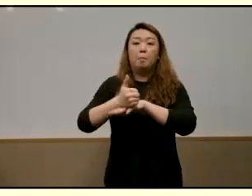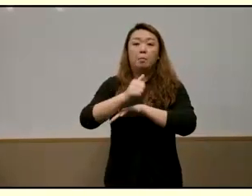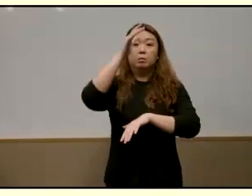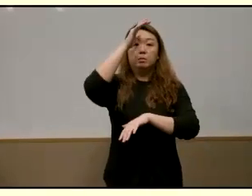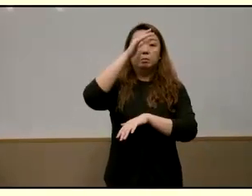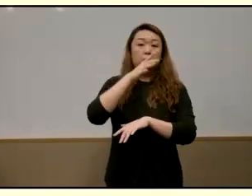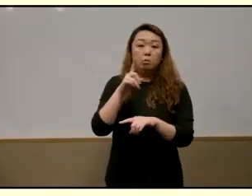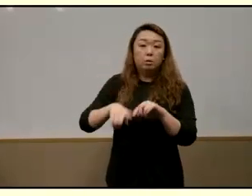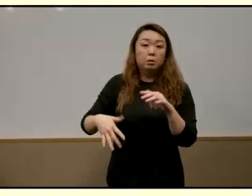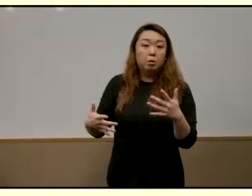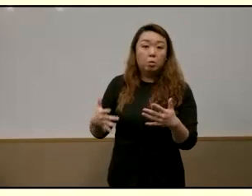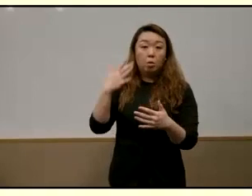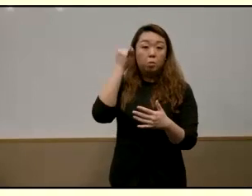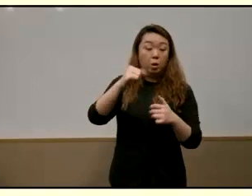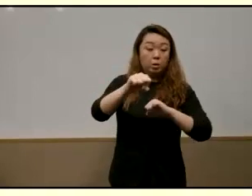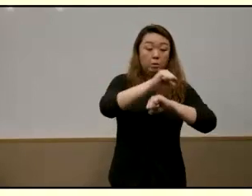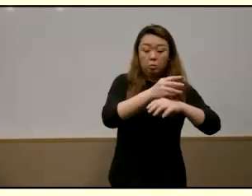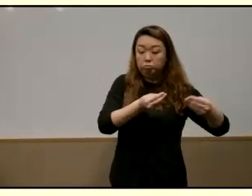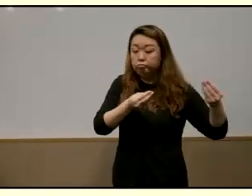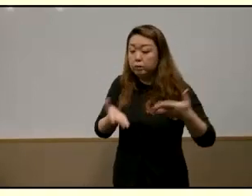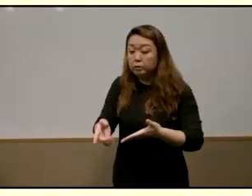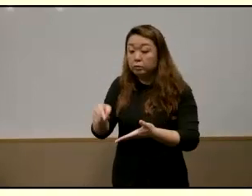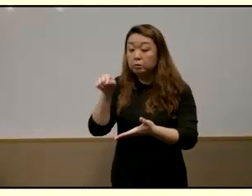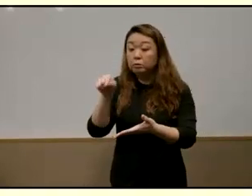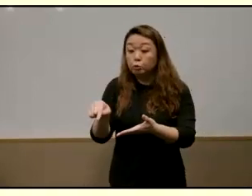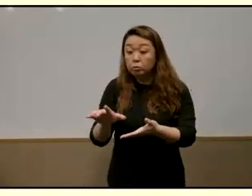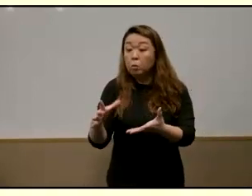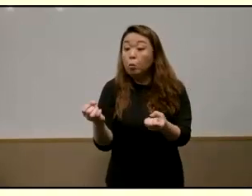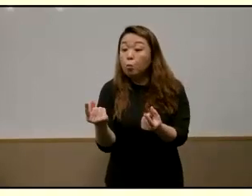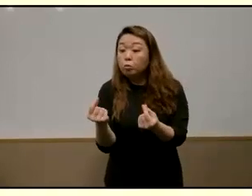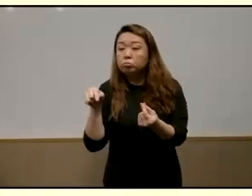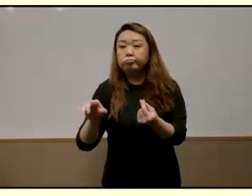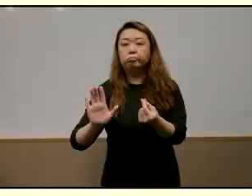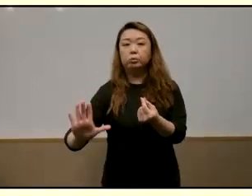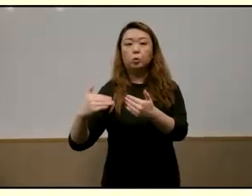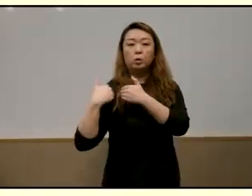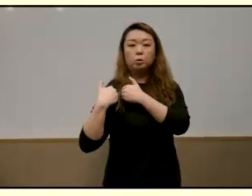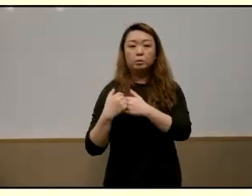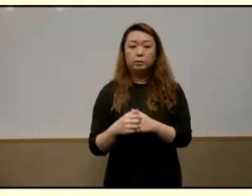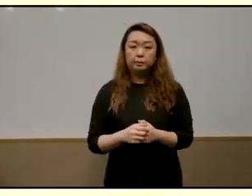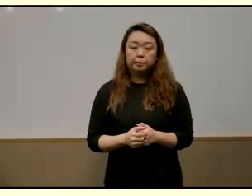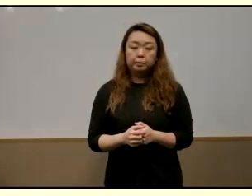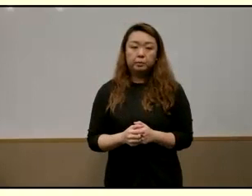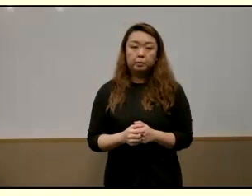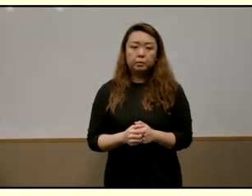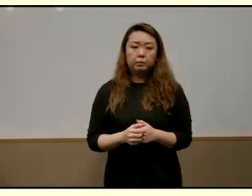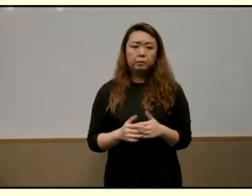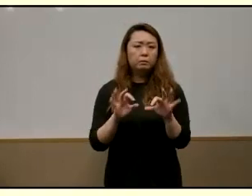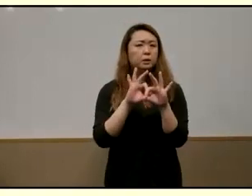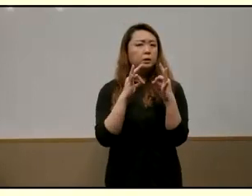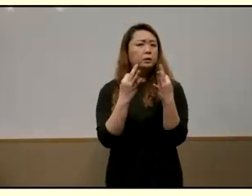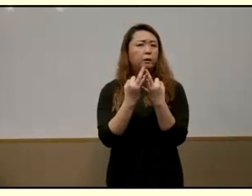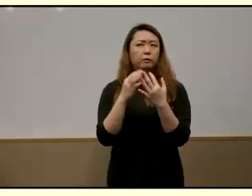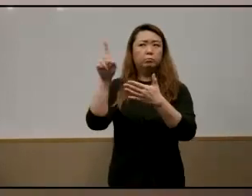they already give you a decision is yours your life you want to do that is up to you and families critique the government